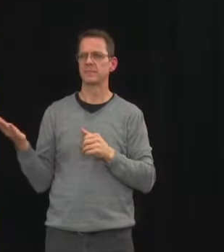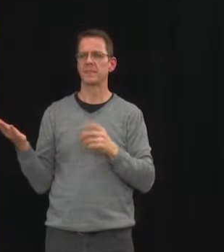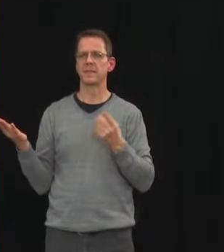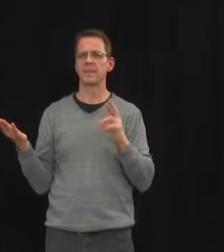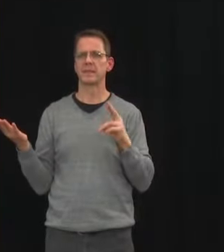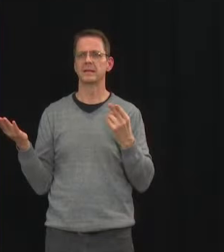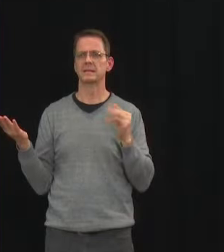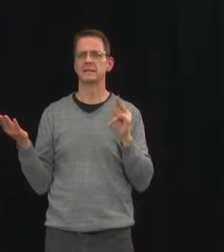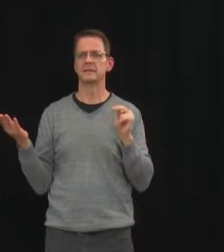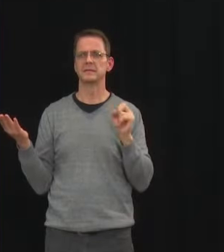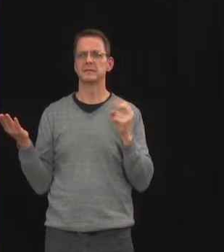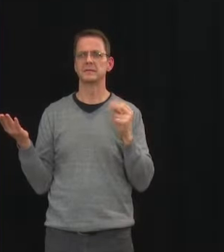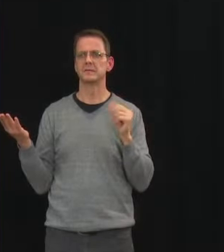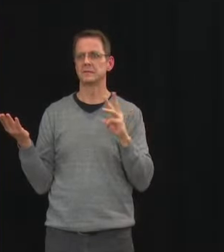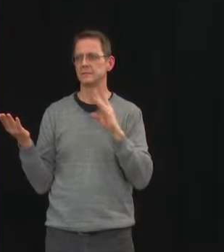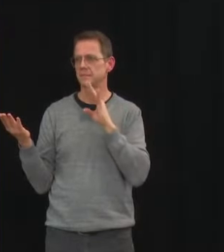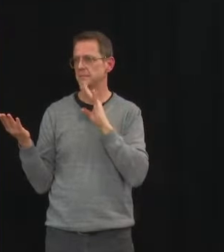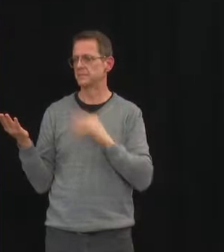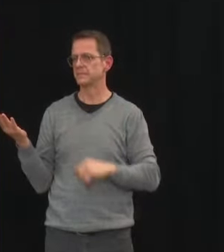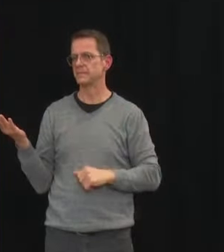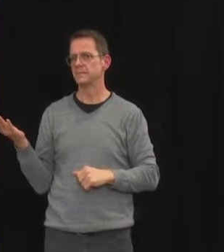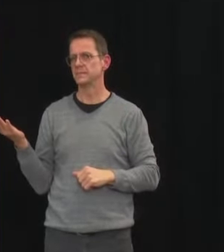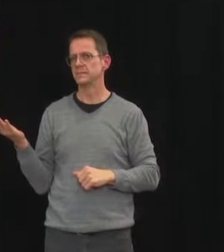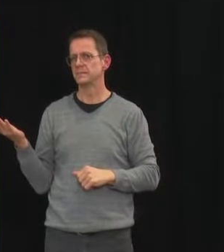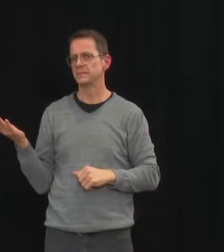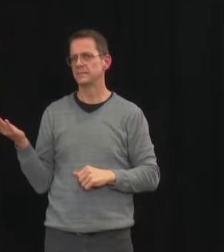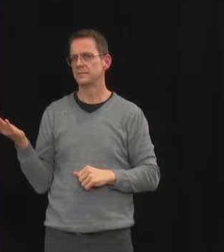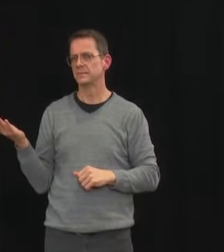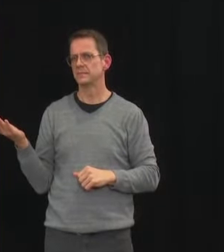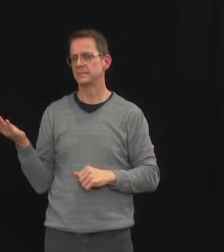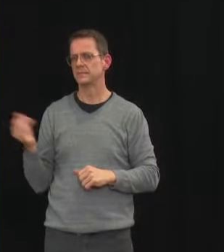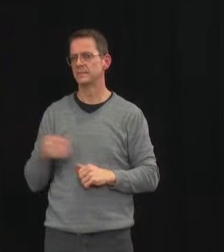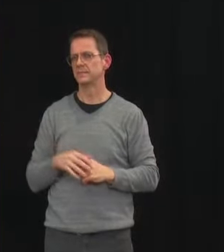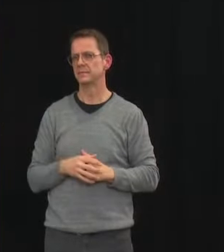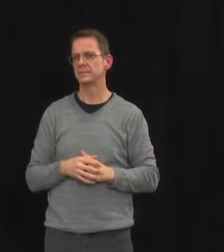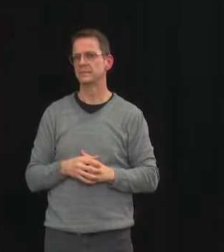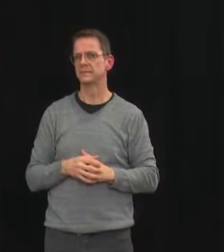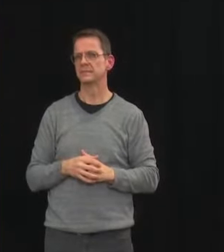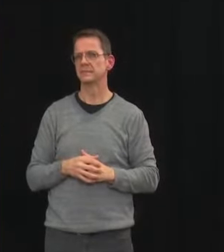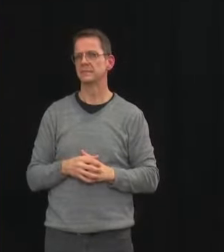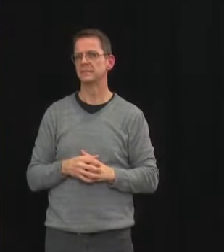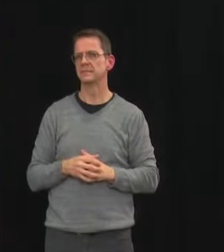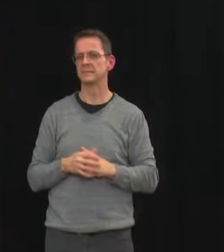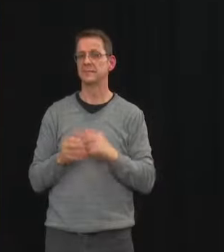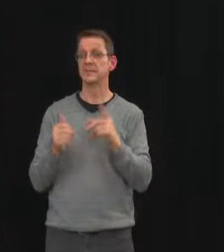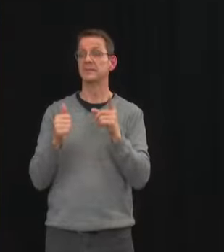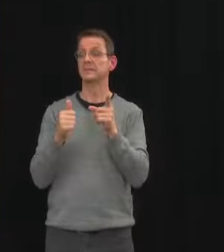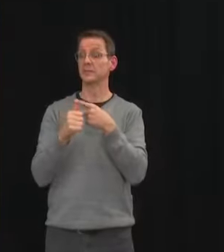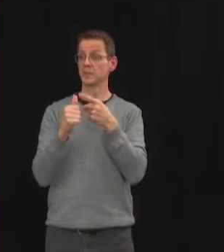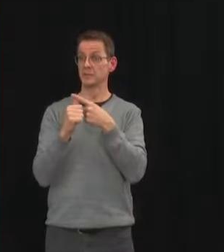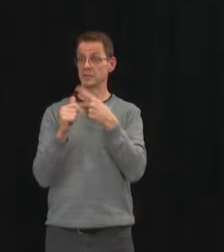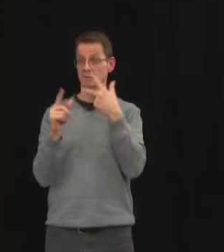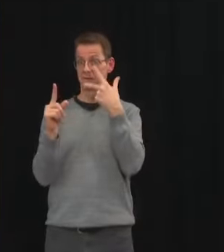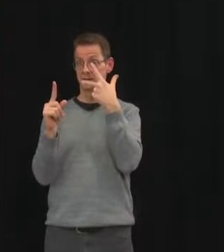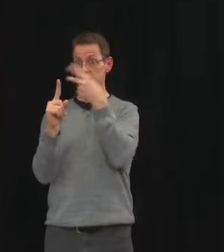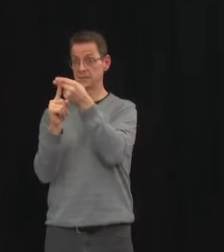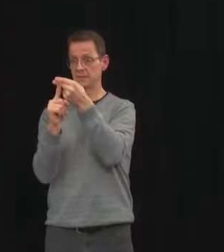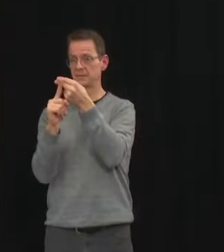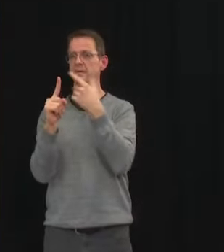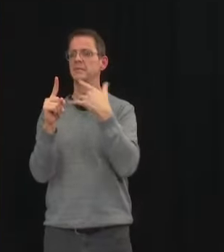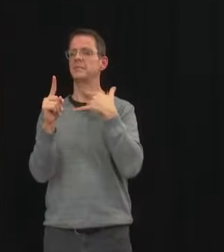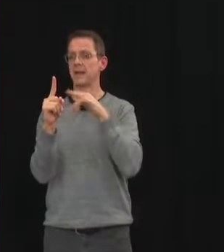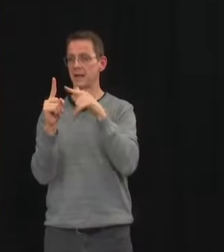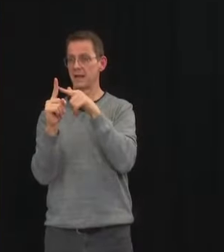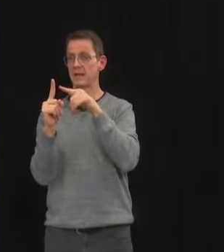about three weeks for seniors after the first dose to see the full impact of that dose and about a week after the second